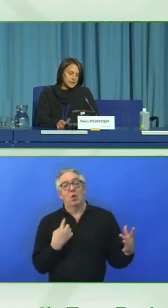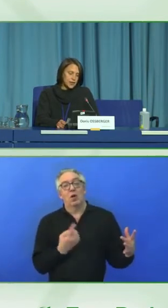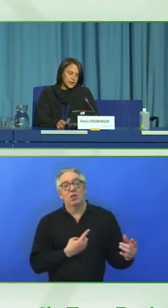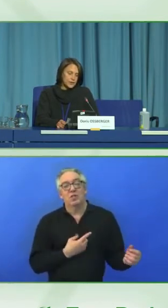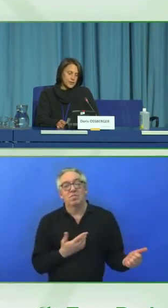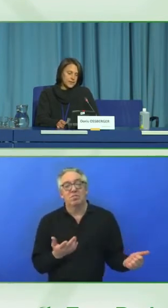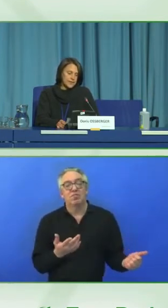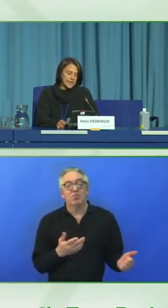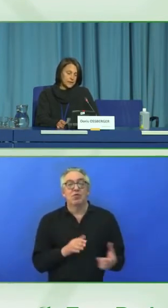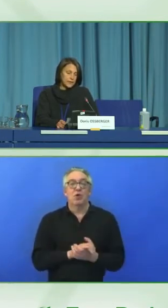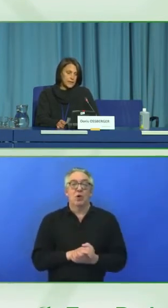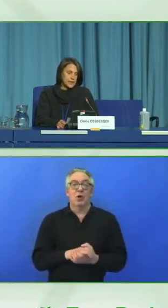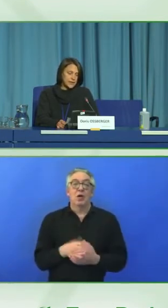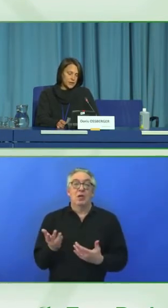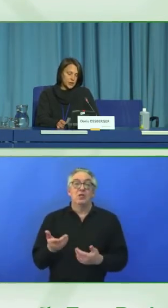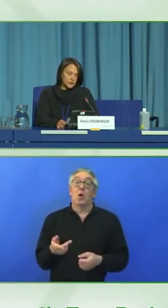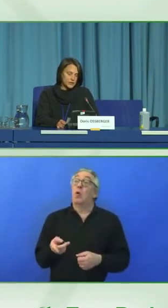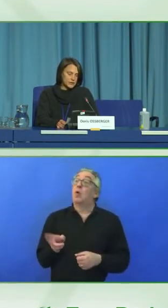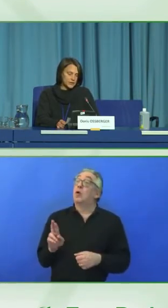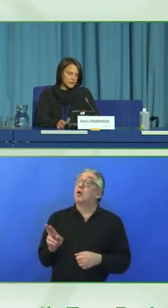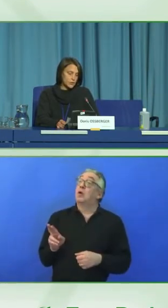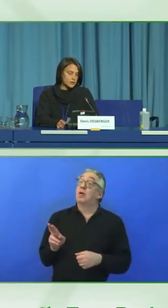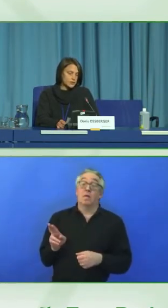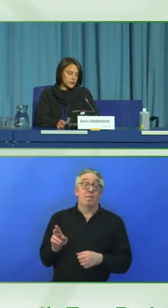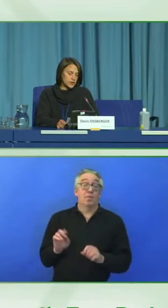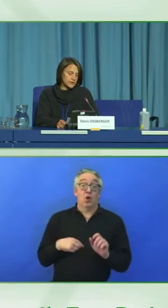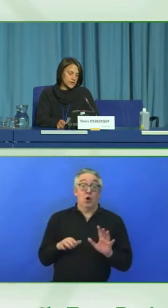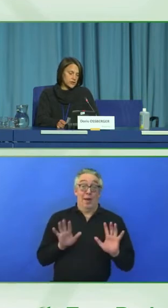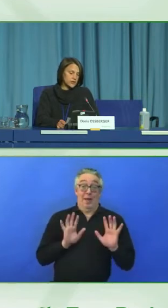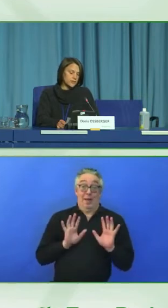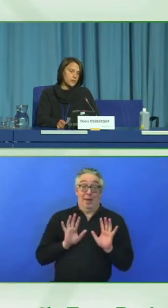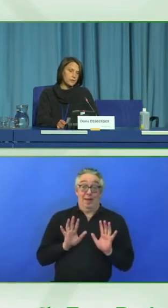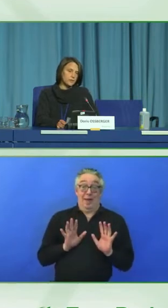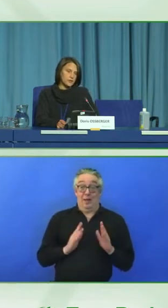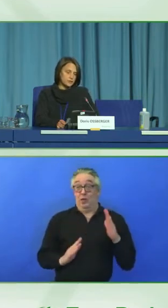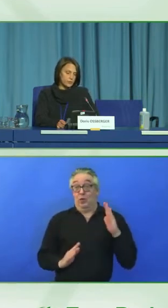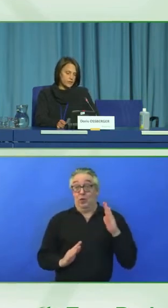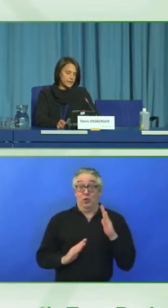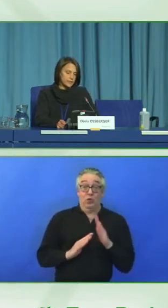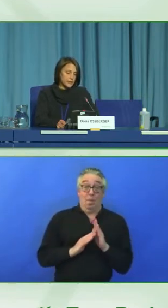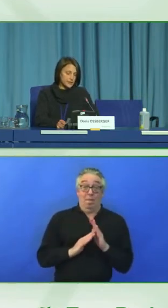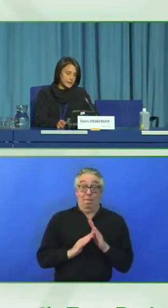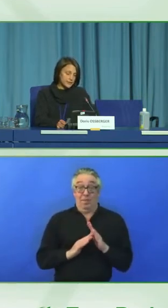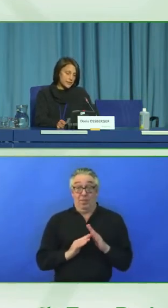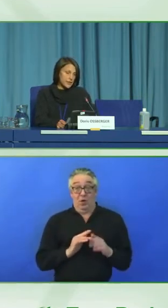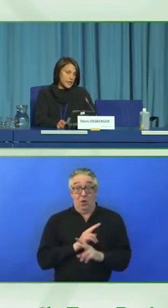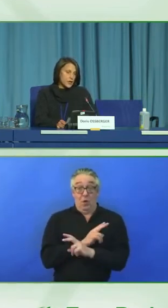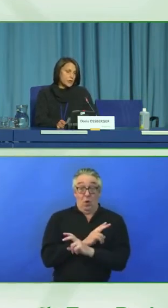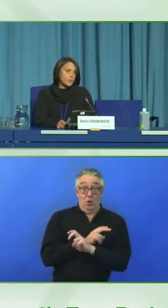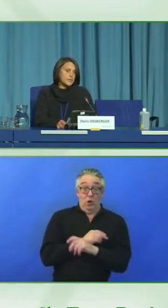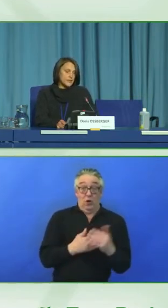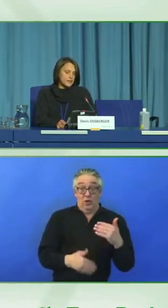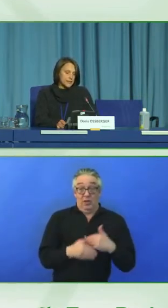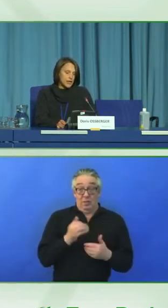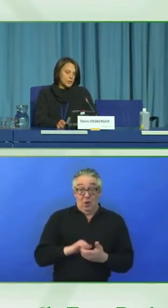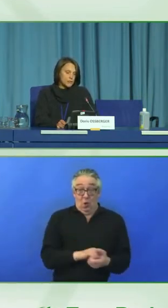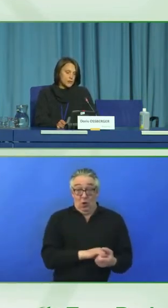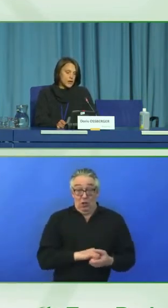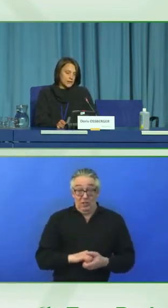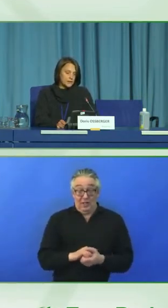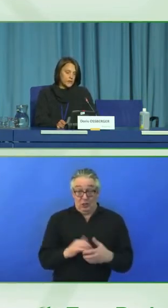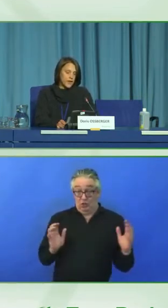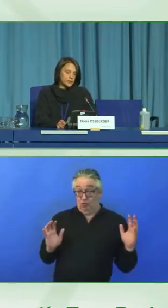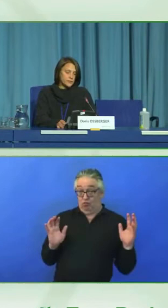certificate is offered by ten of the leading Austrian advocacy organizations of people with disabilities, representing